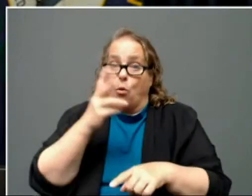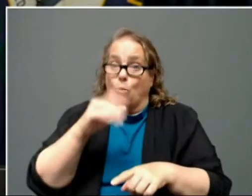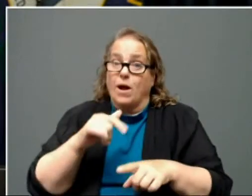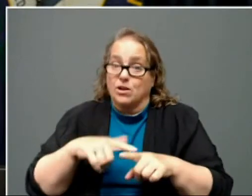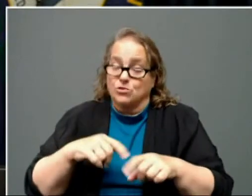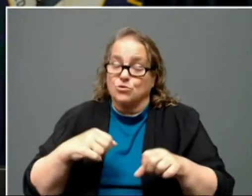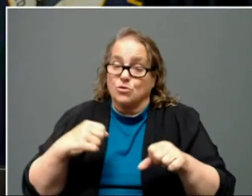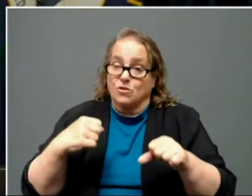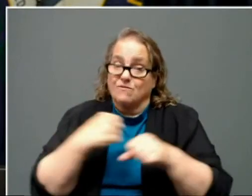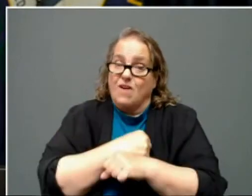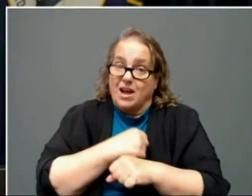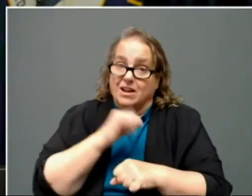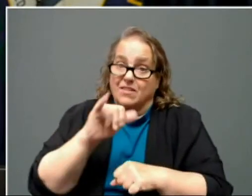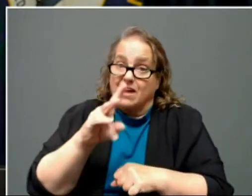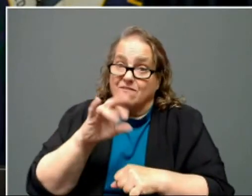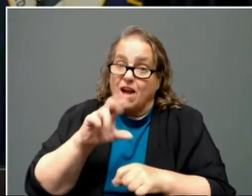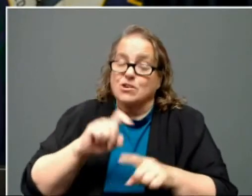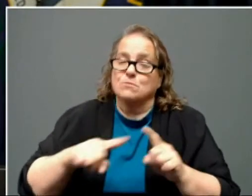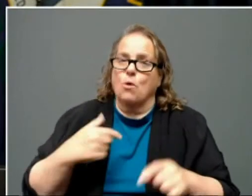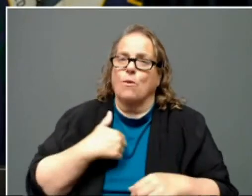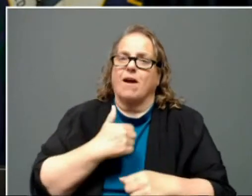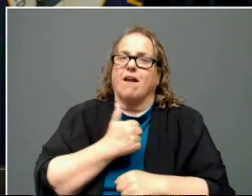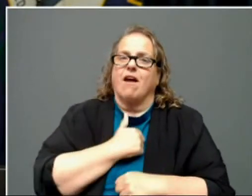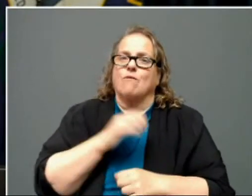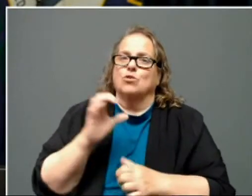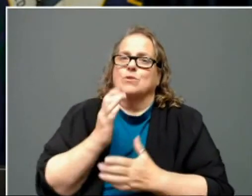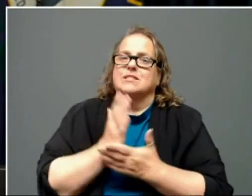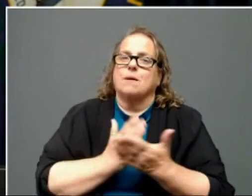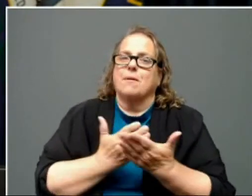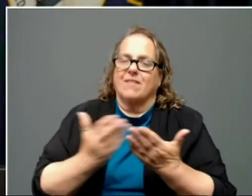we have loved doing that we can get back to doing right on the horizon.